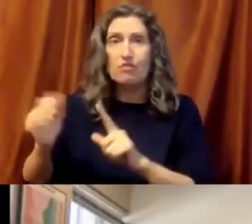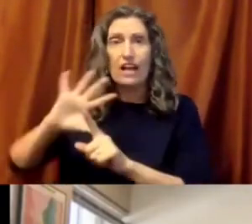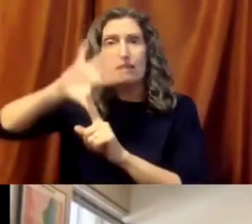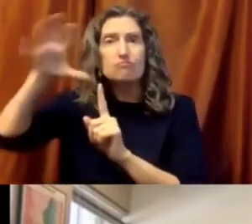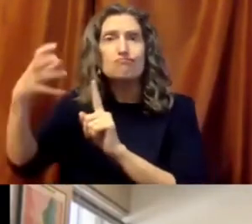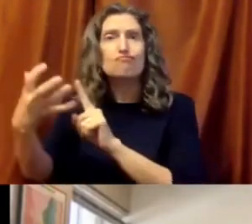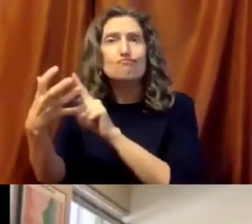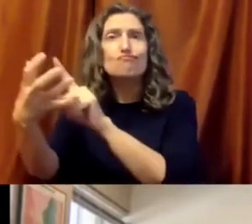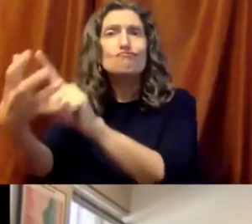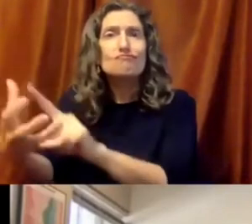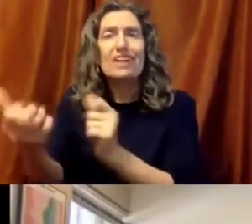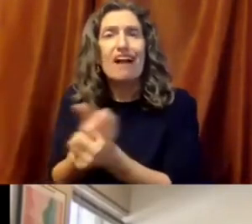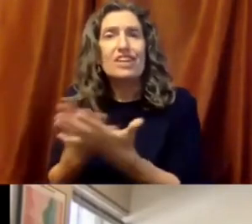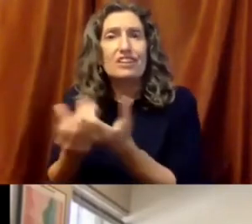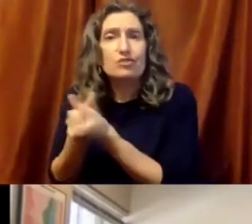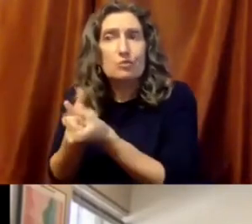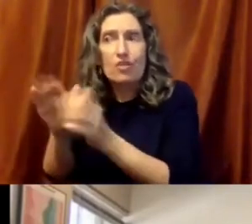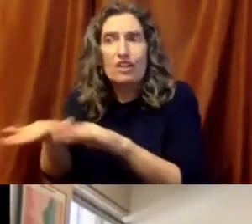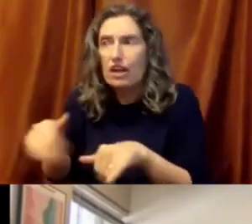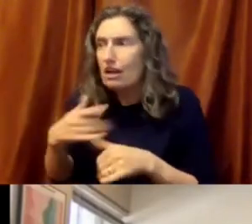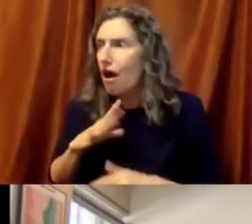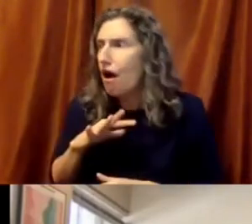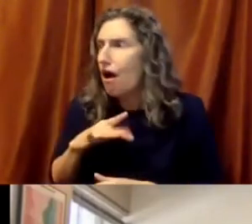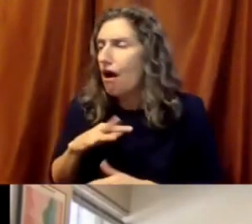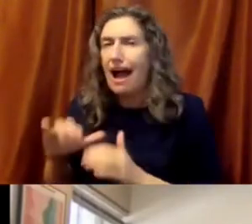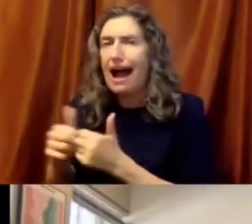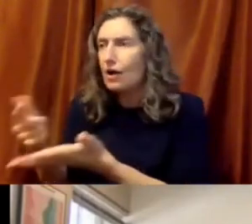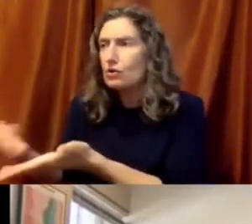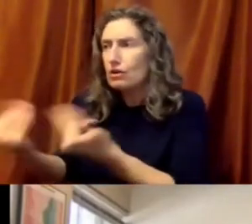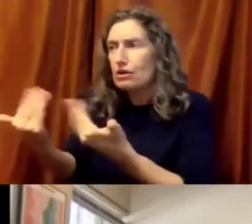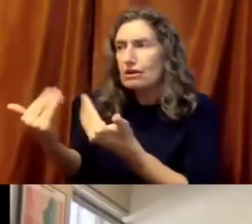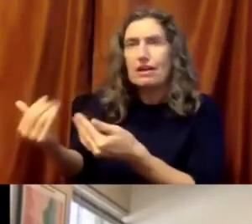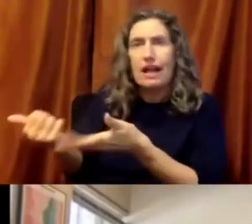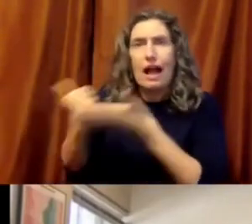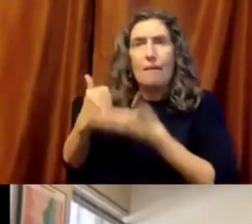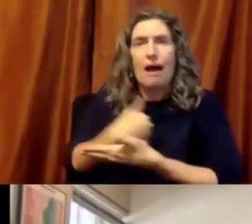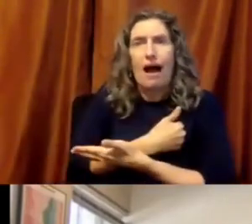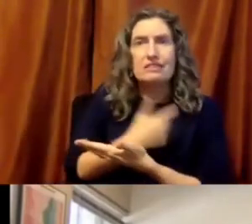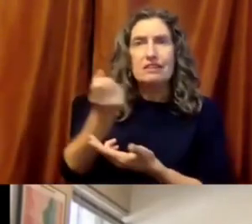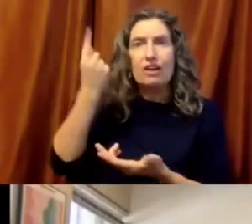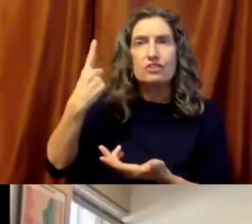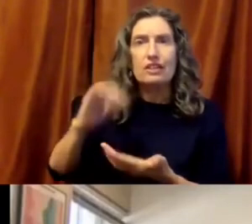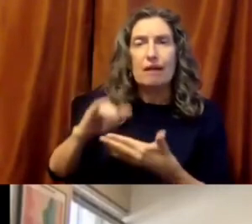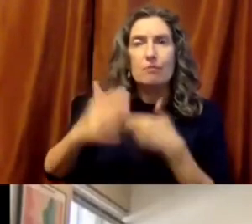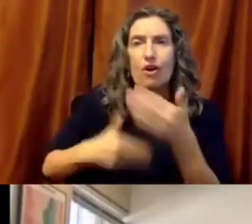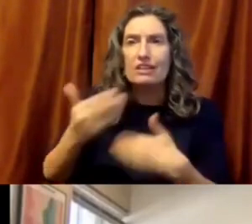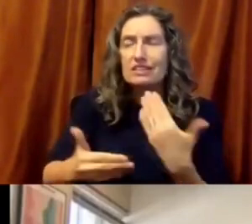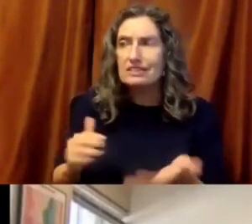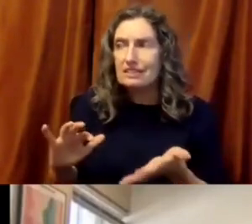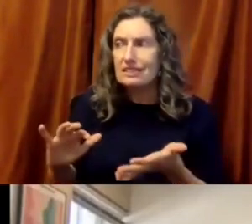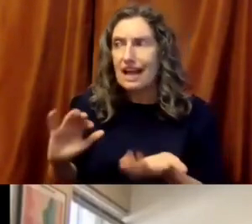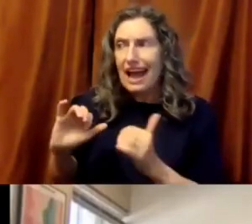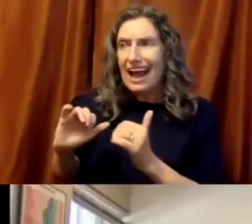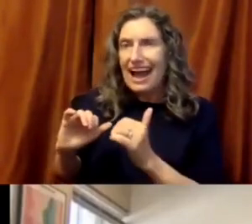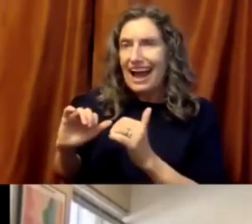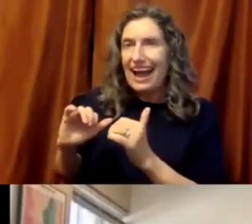succeeding in wrapping around the children and really enabling them to succeed, think about all the ways that you can help others who are going to start